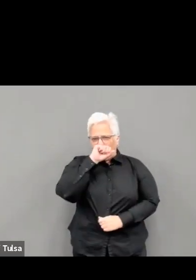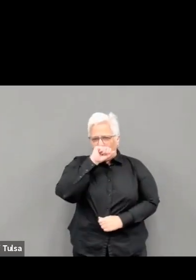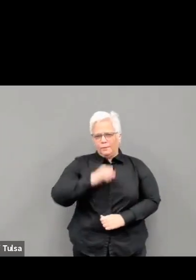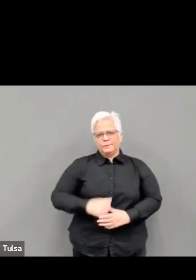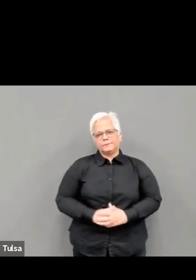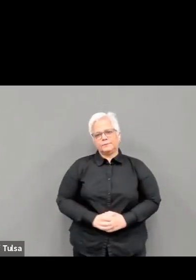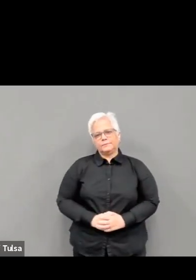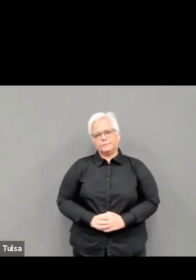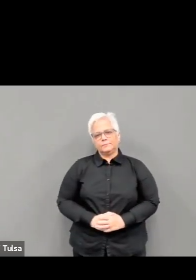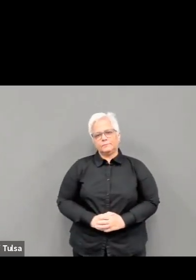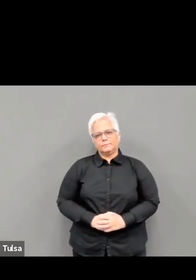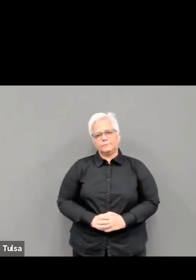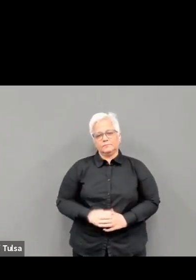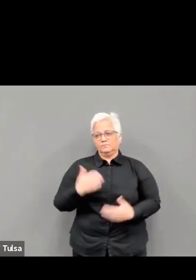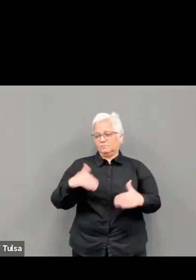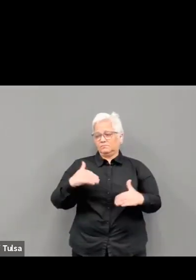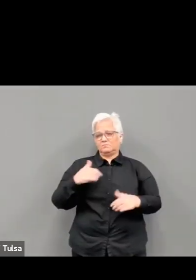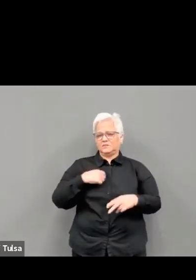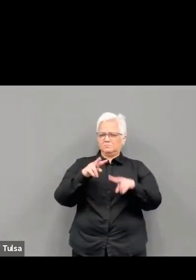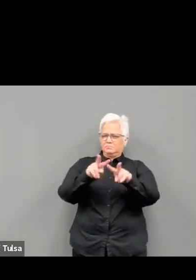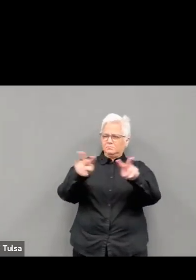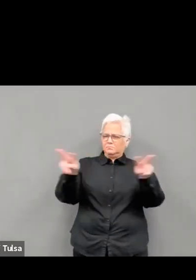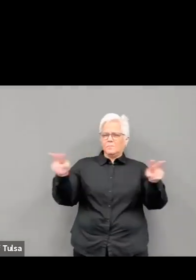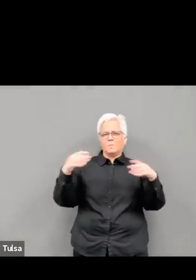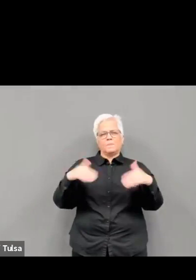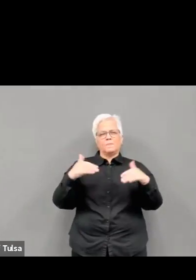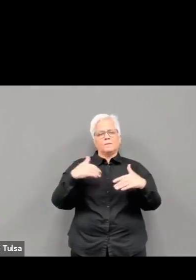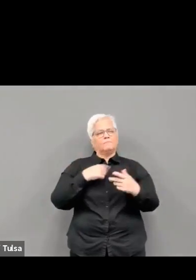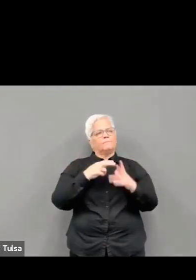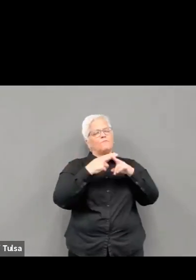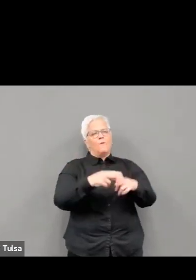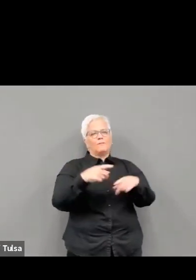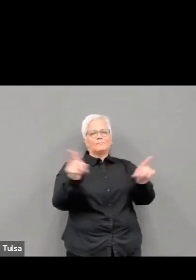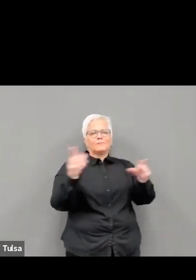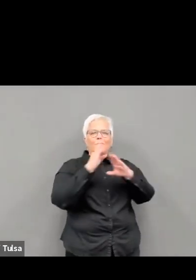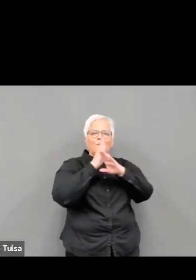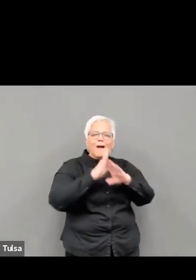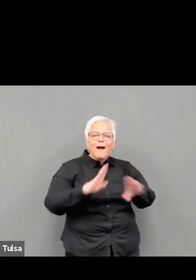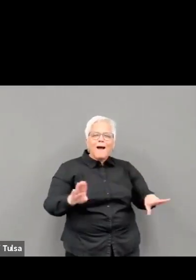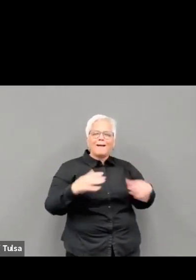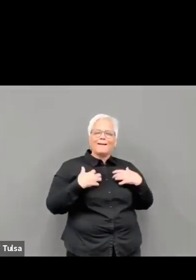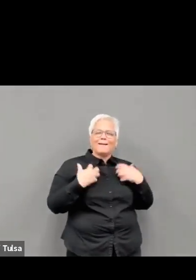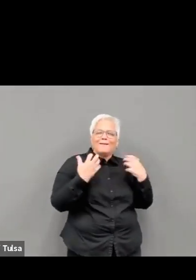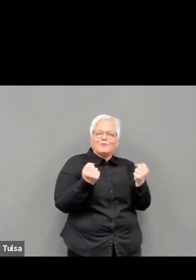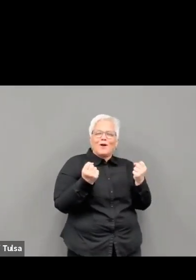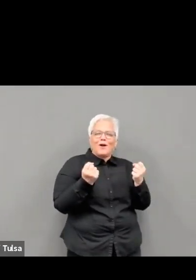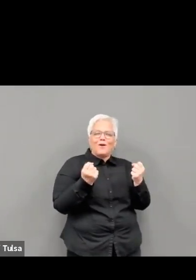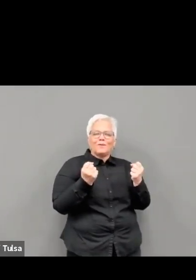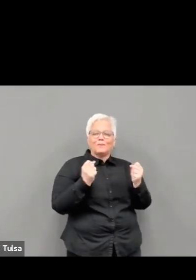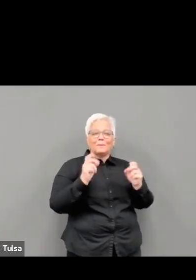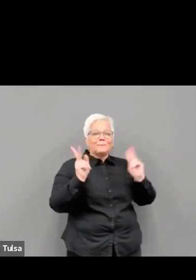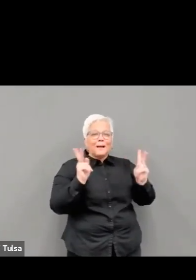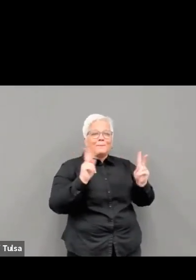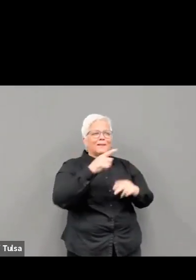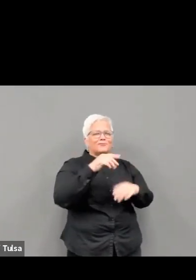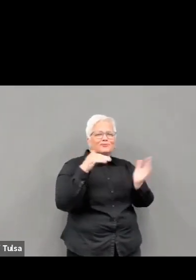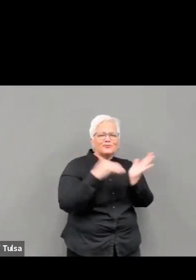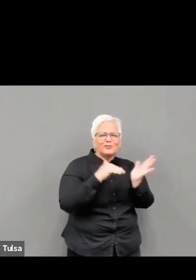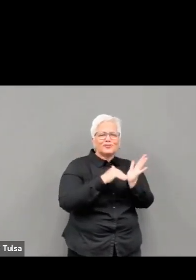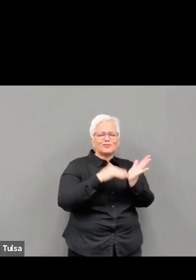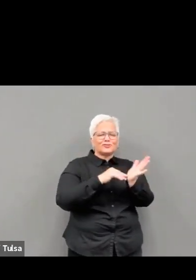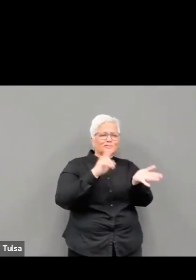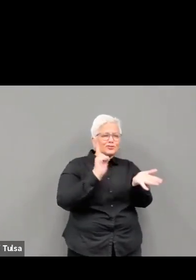livelihoods, your happiness, your mobility and so much more to protect your neighbors. And the collective response